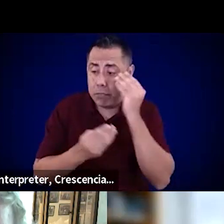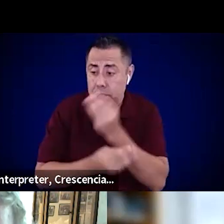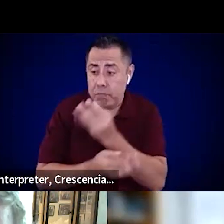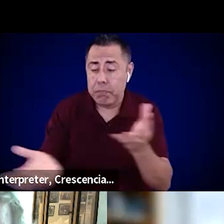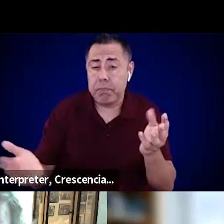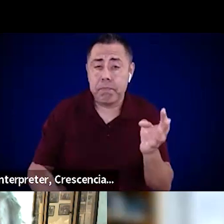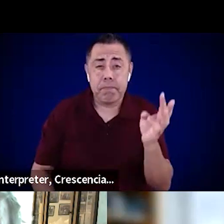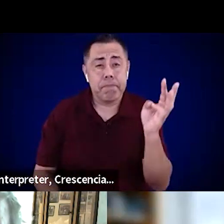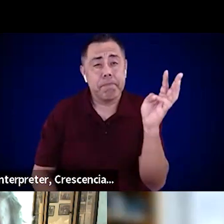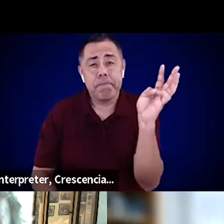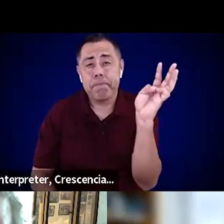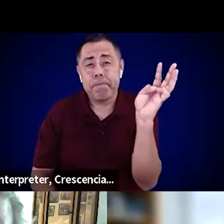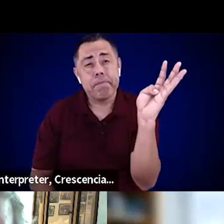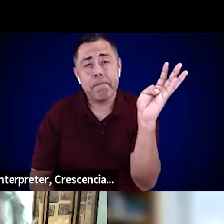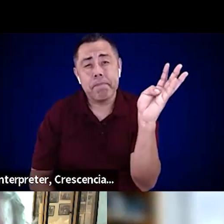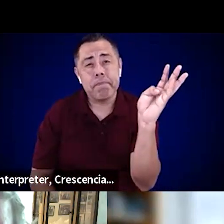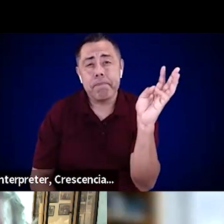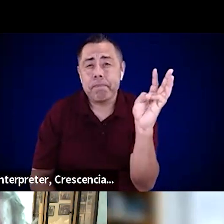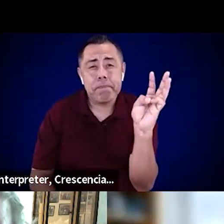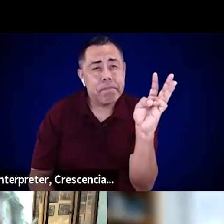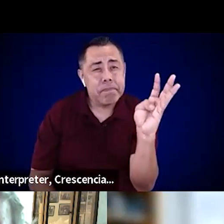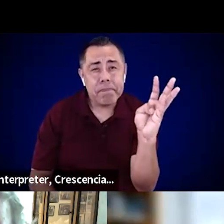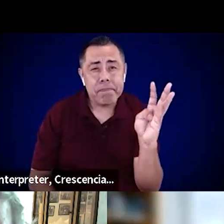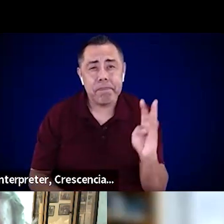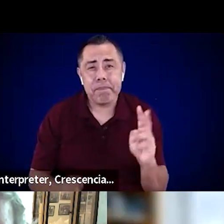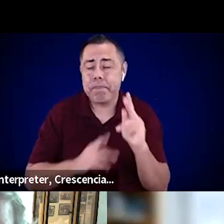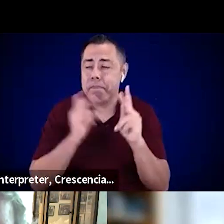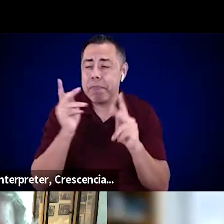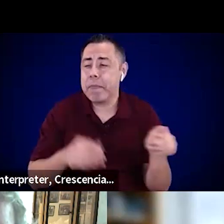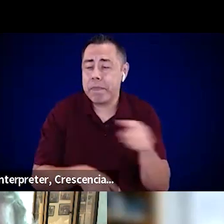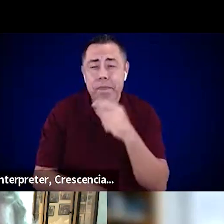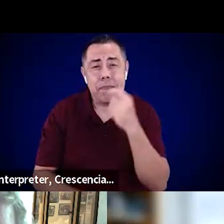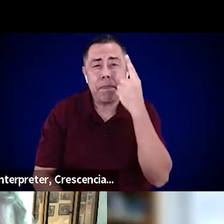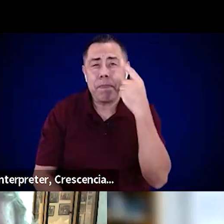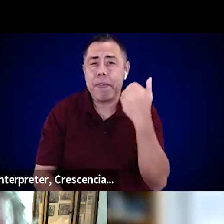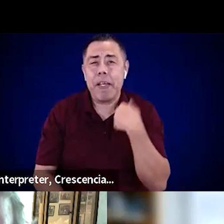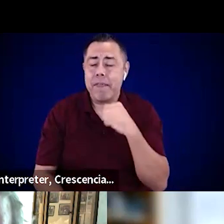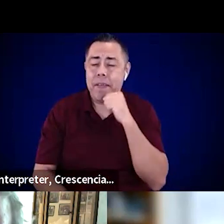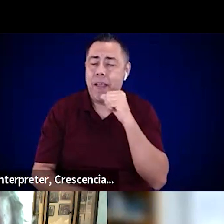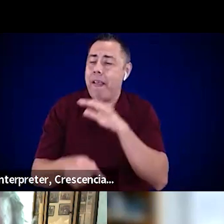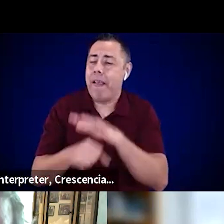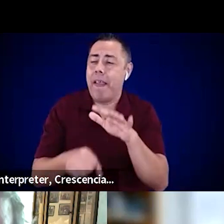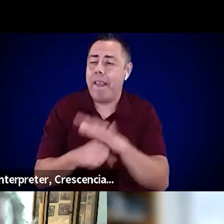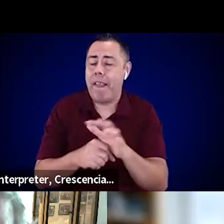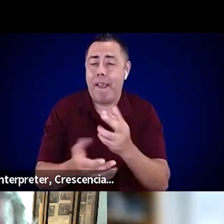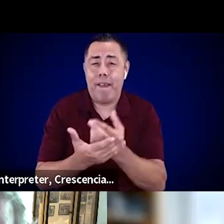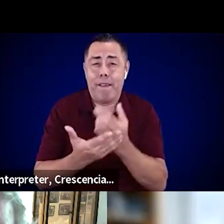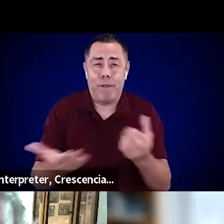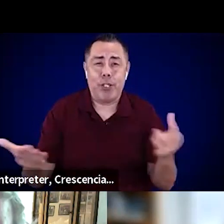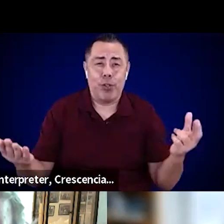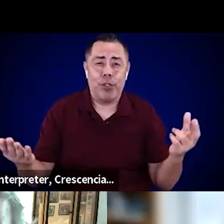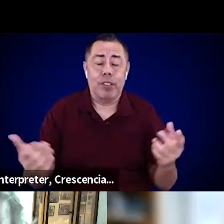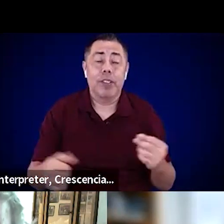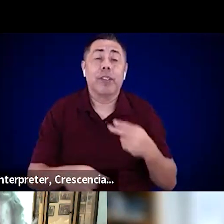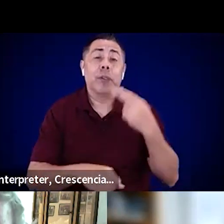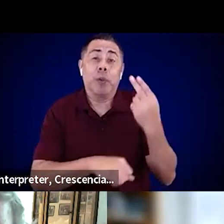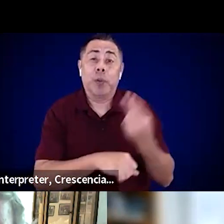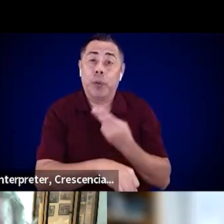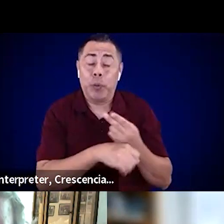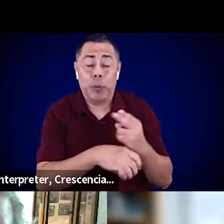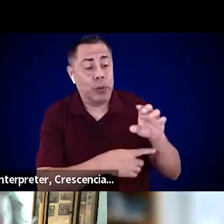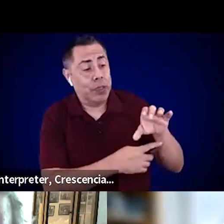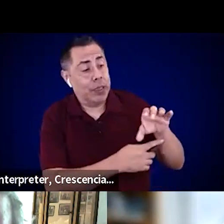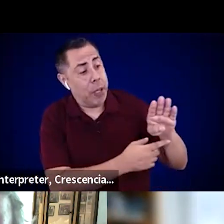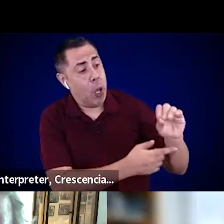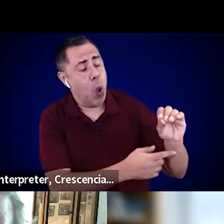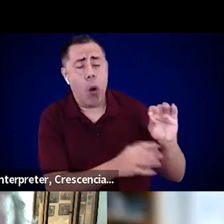resources. And in addition to using community-based organizations, things like PSAs and social